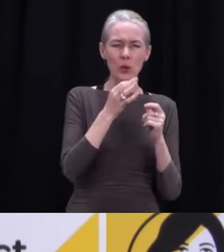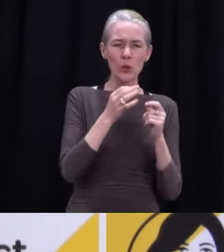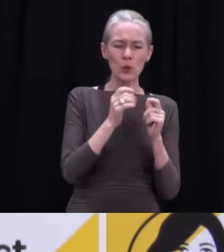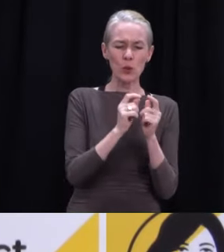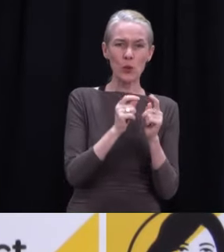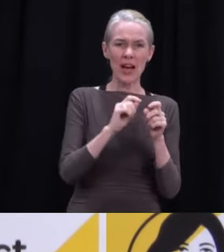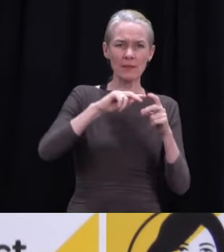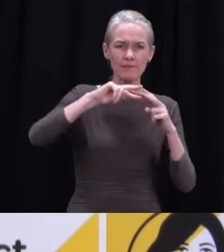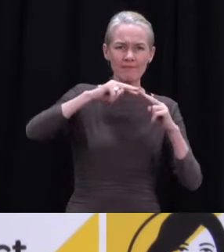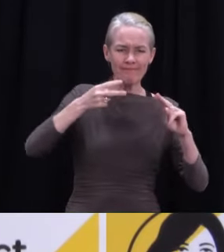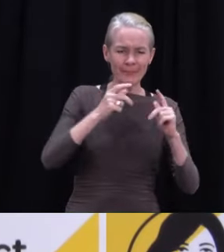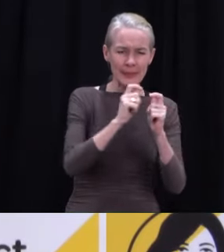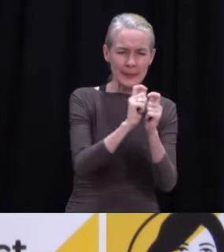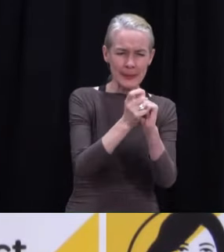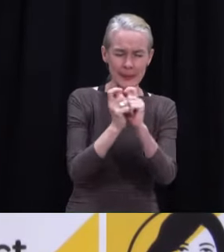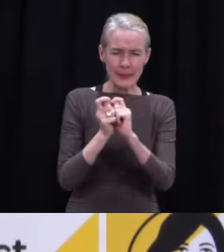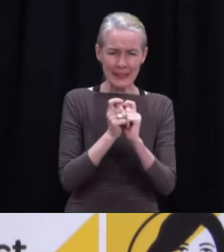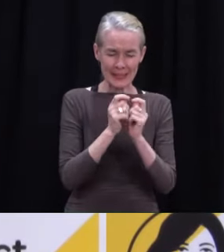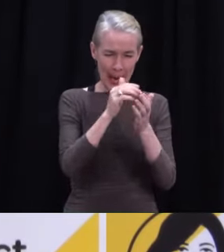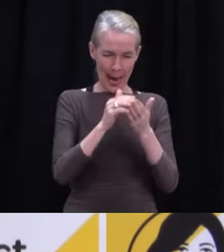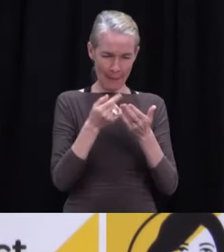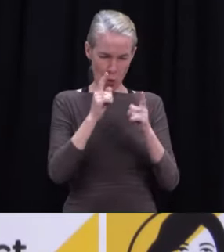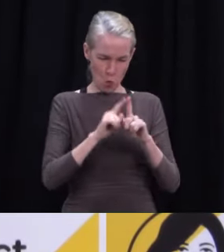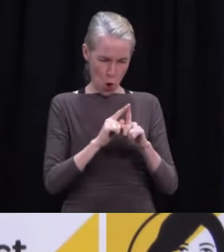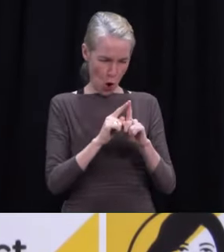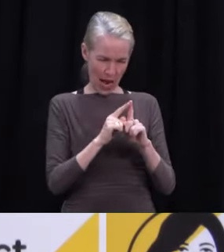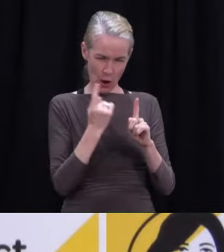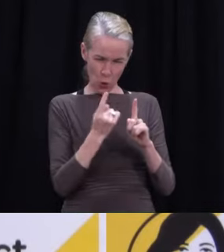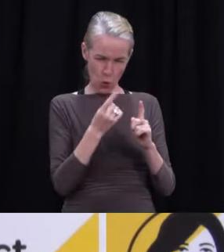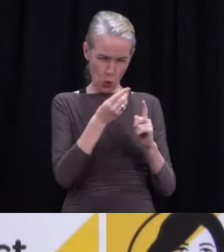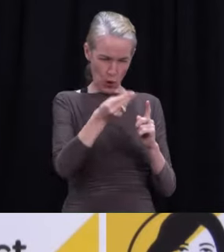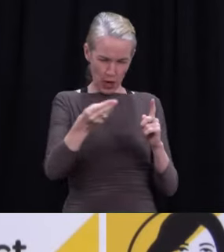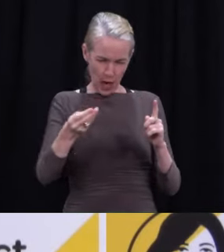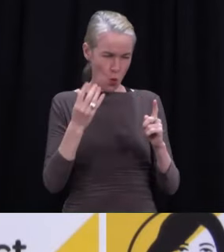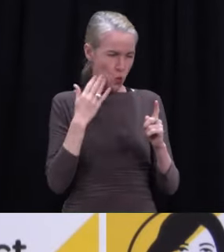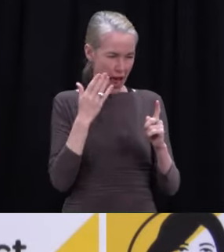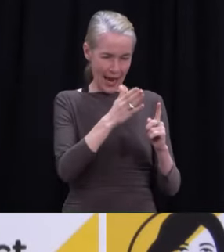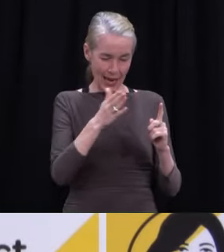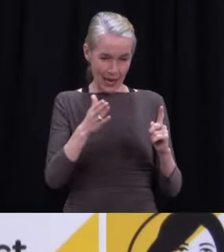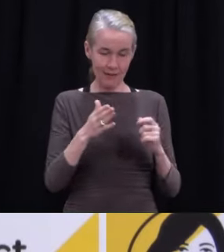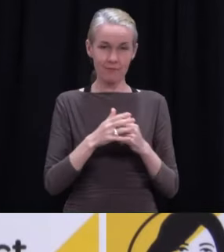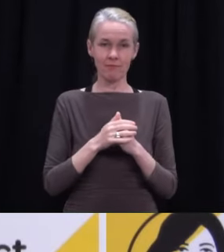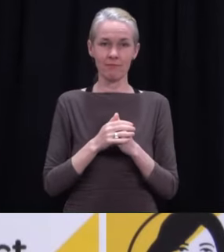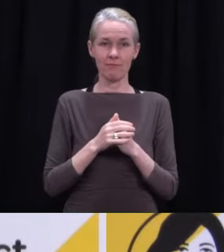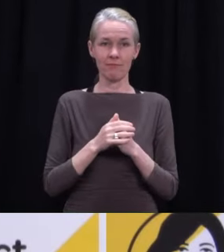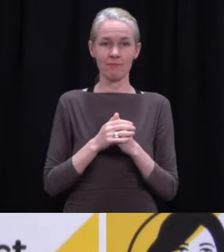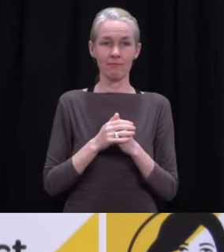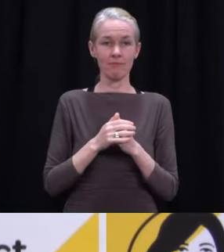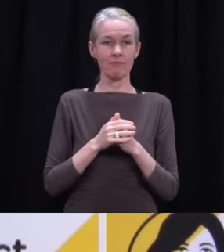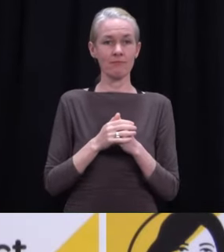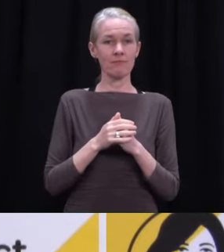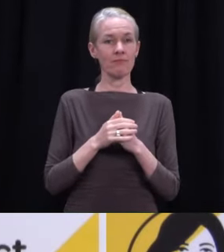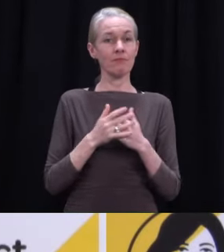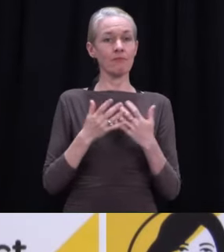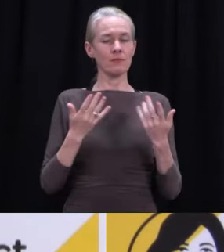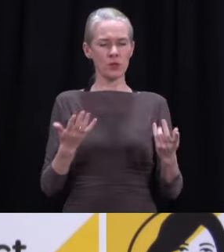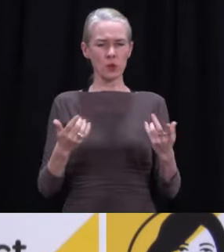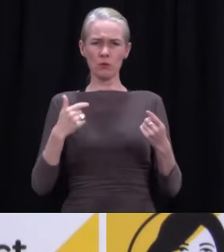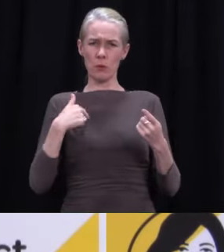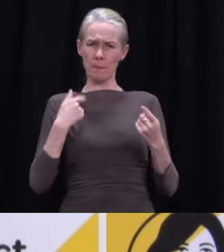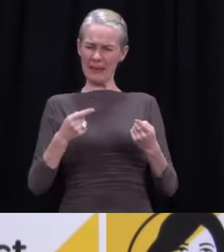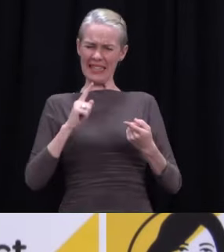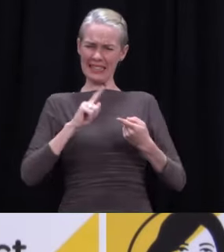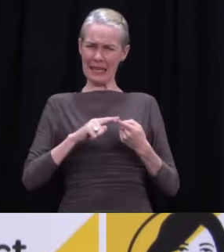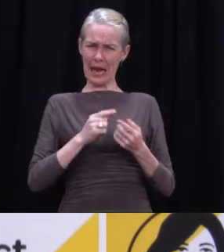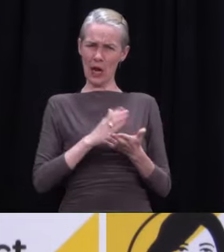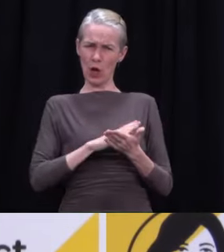the timeline of the outbreak. When we talk about the cases not being epidemiologically linked, most of them